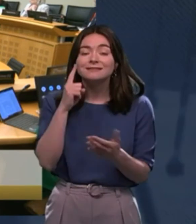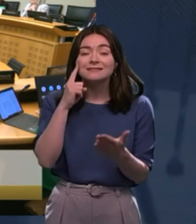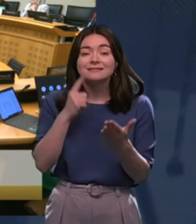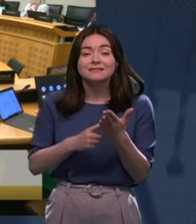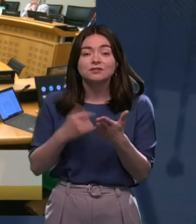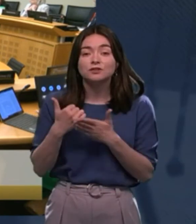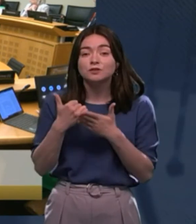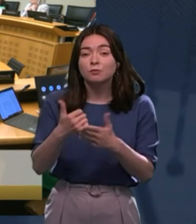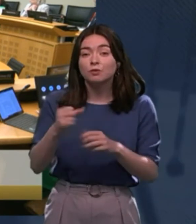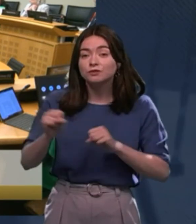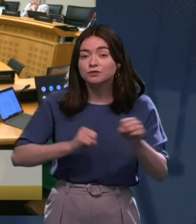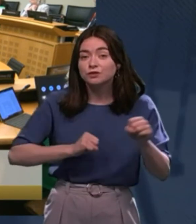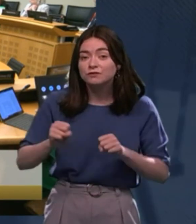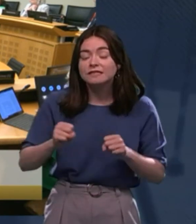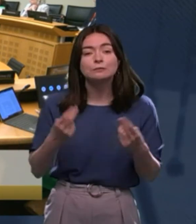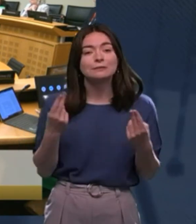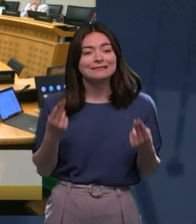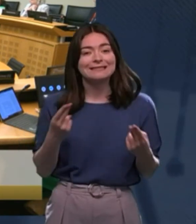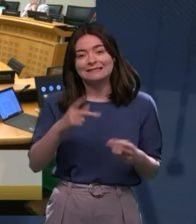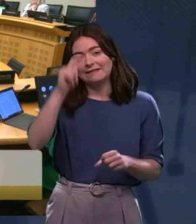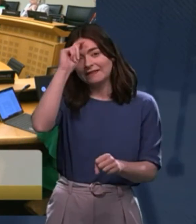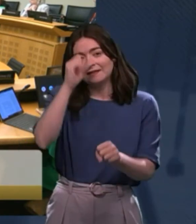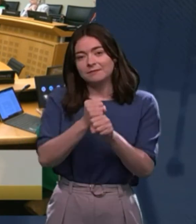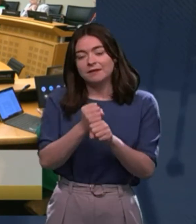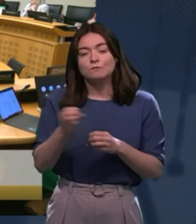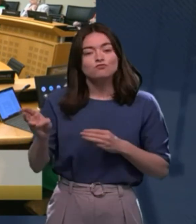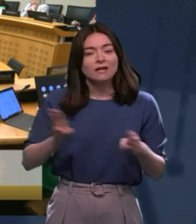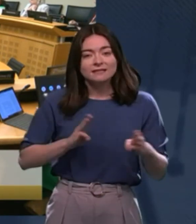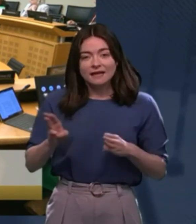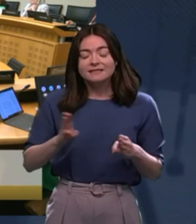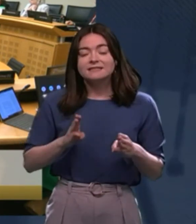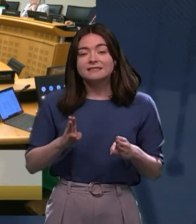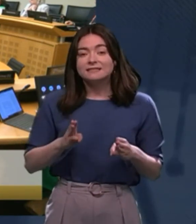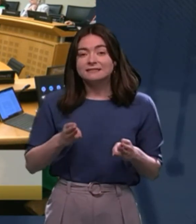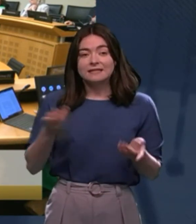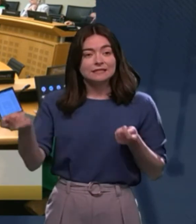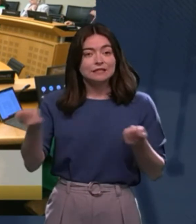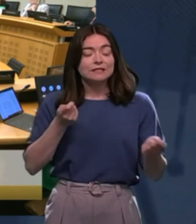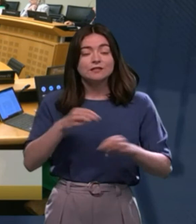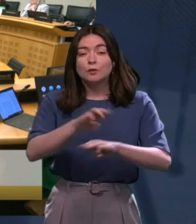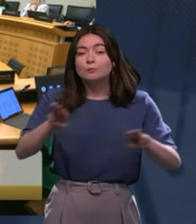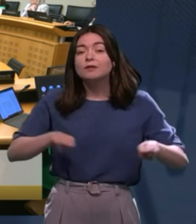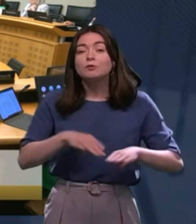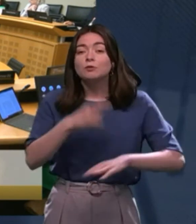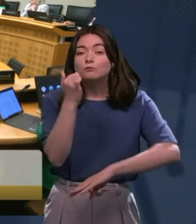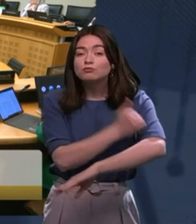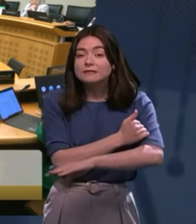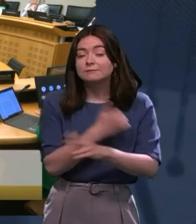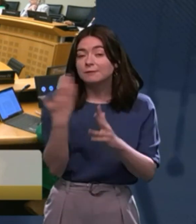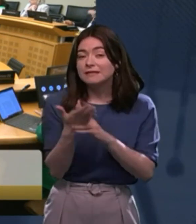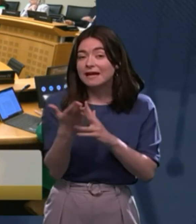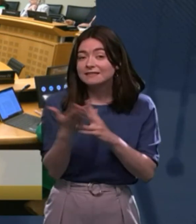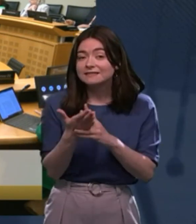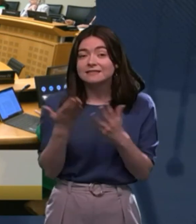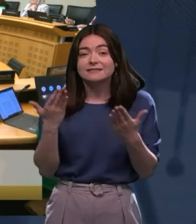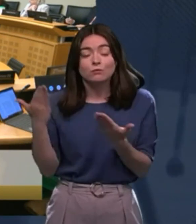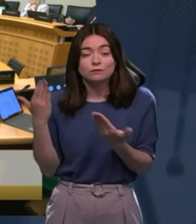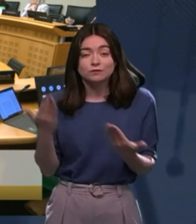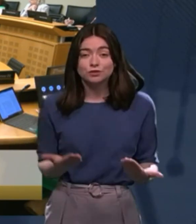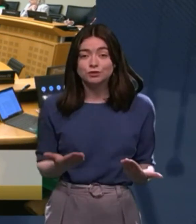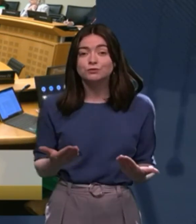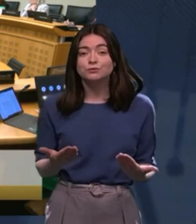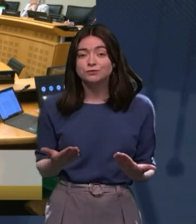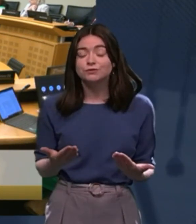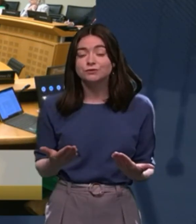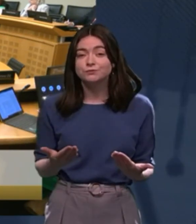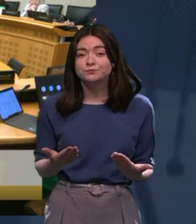thing I would say is that we really need to think about the practicalities and the logistics of people in prison being able to access that once it's brought in. Because, obviously,